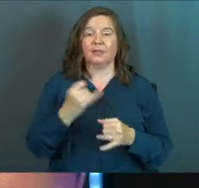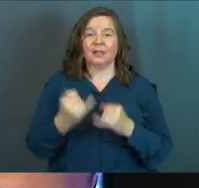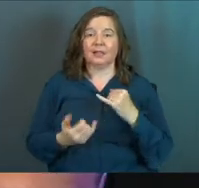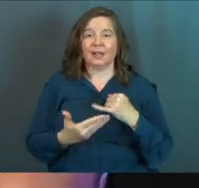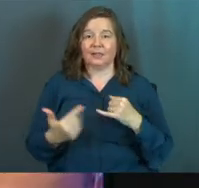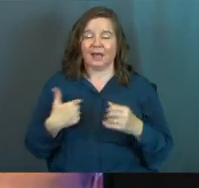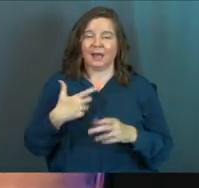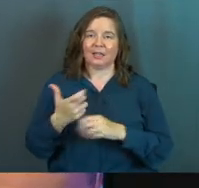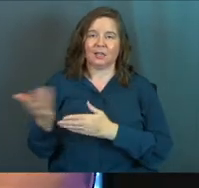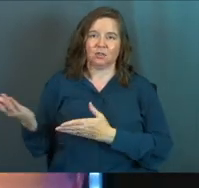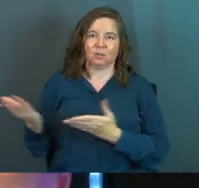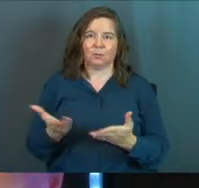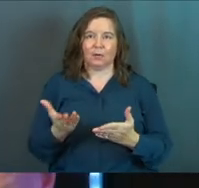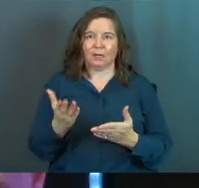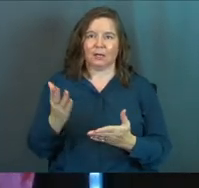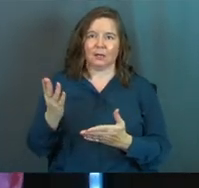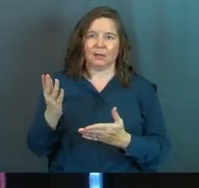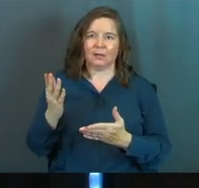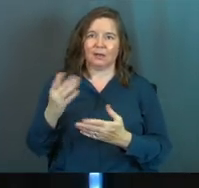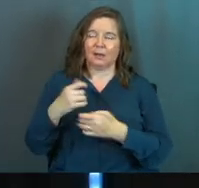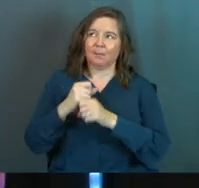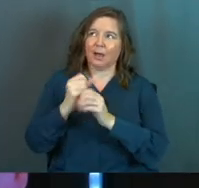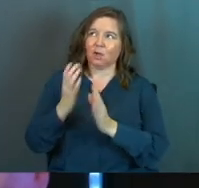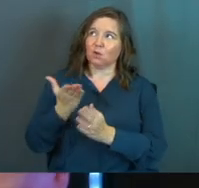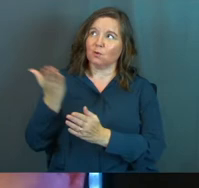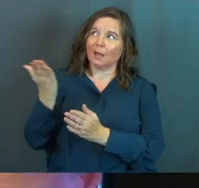the last thing, I get to bring my creator pleasure.